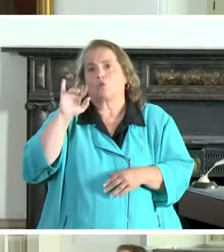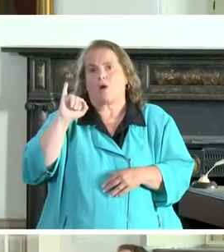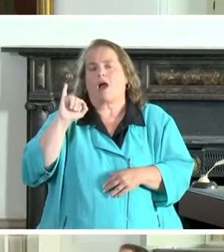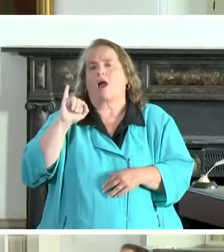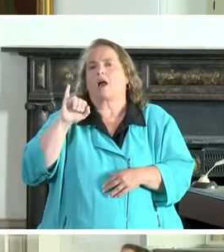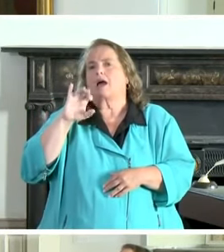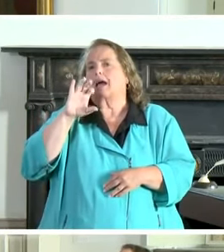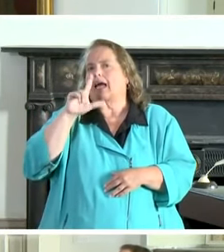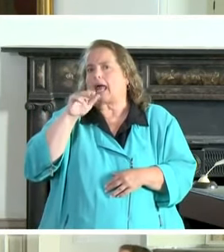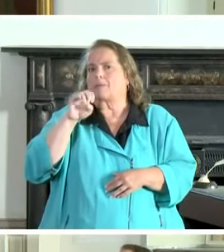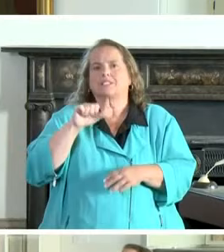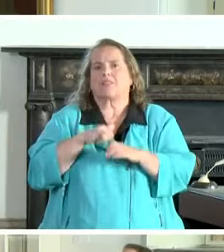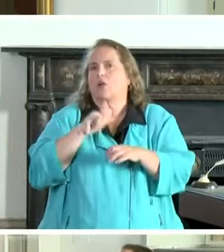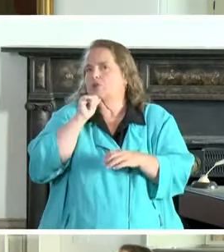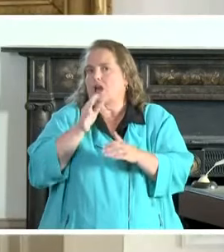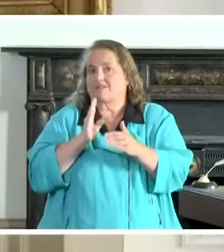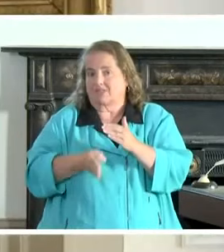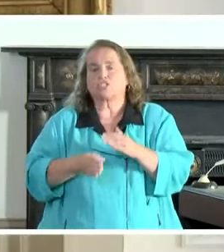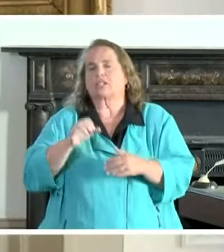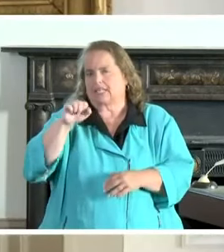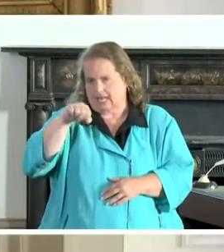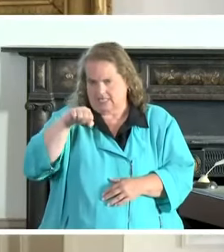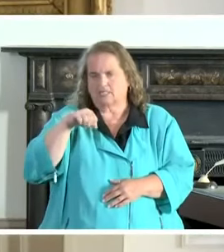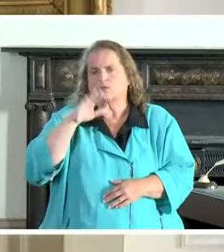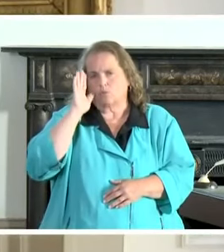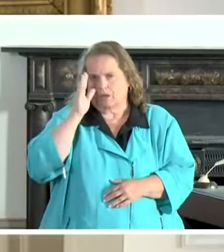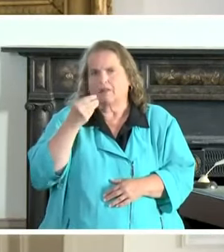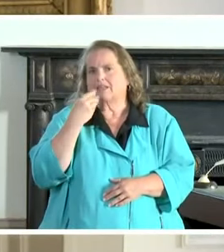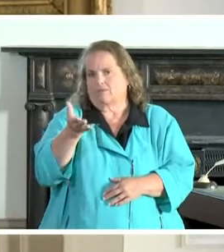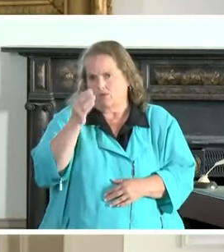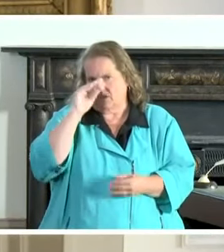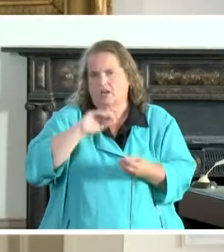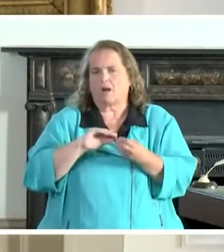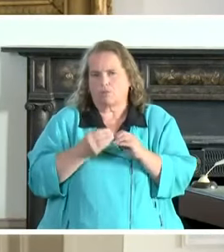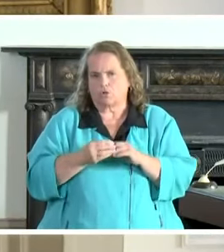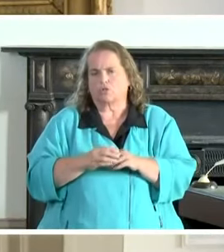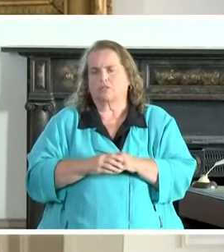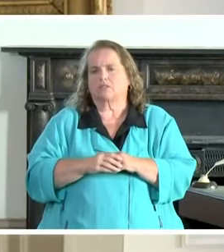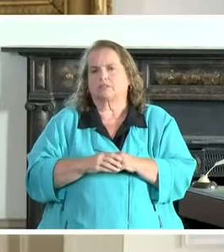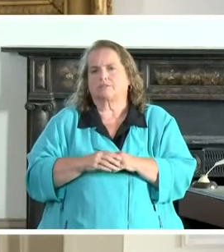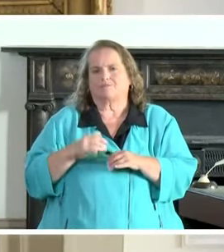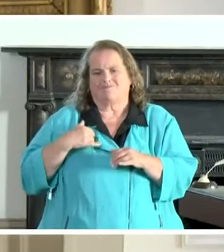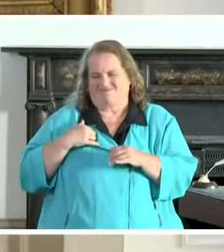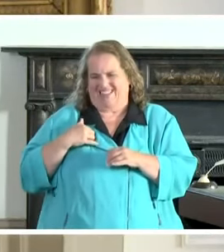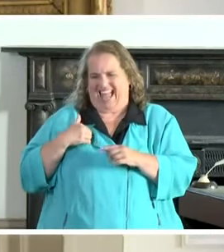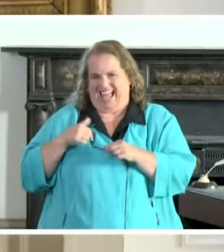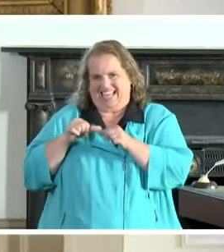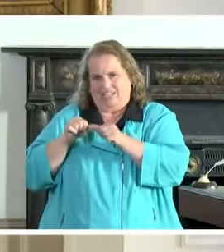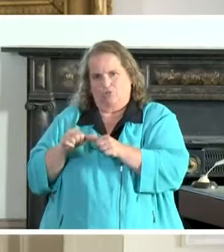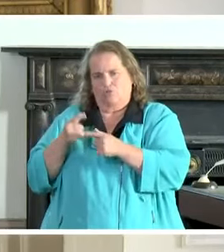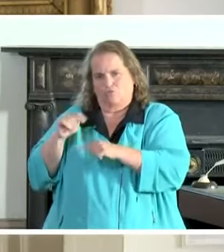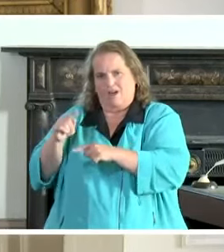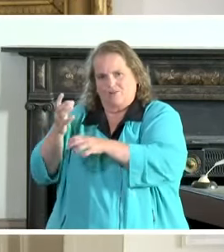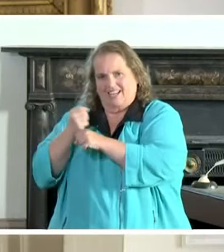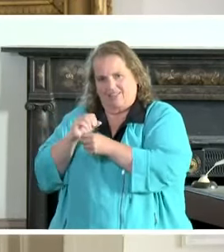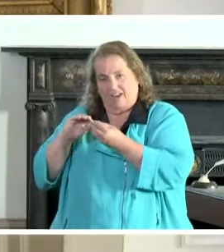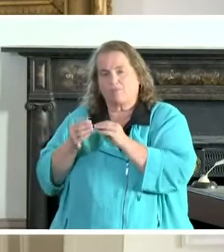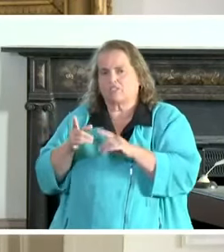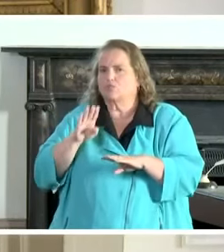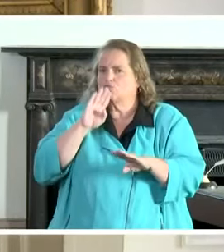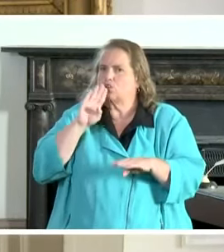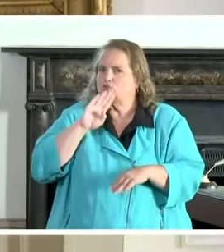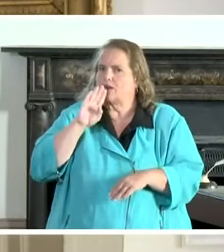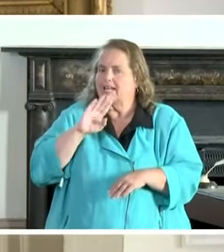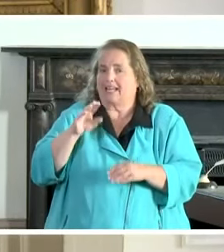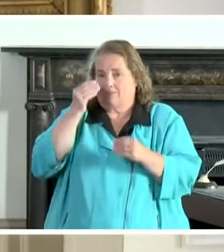and and the the the the numbers, um, you know, I continually try to get them are they're frustrating information